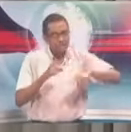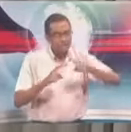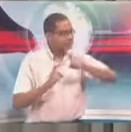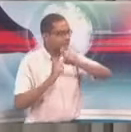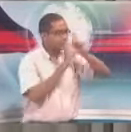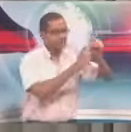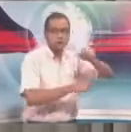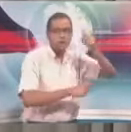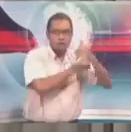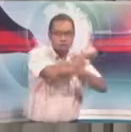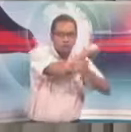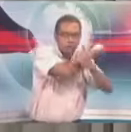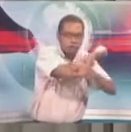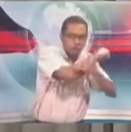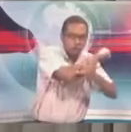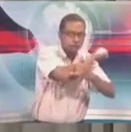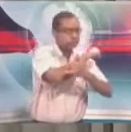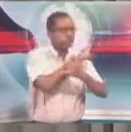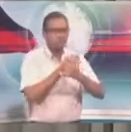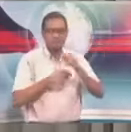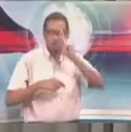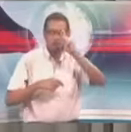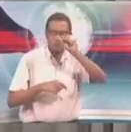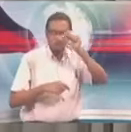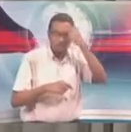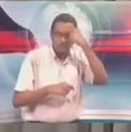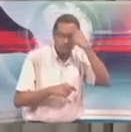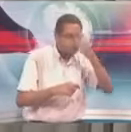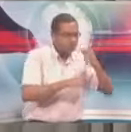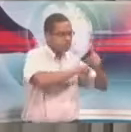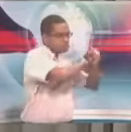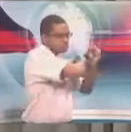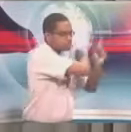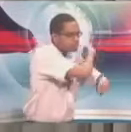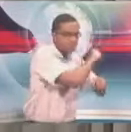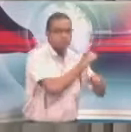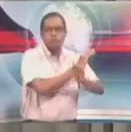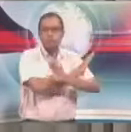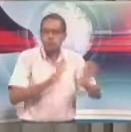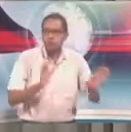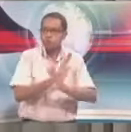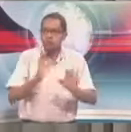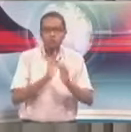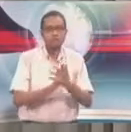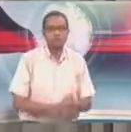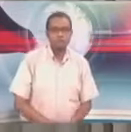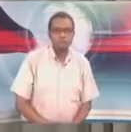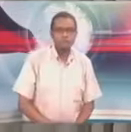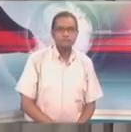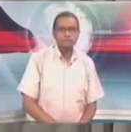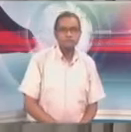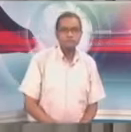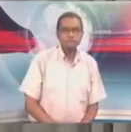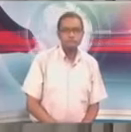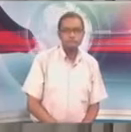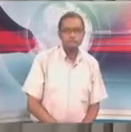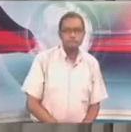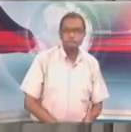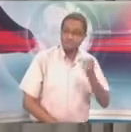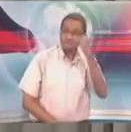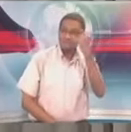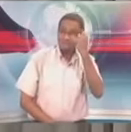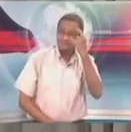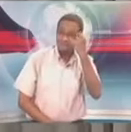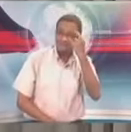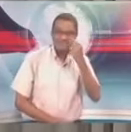started to crumble, that whole conversation coming from certain quarters in Trinidad in a manner meant to create this information, in a manner